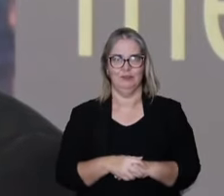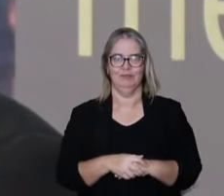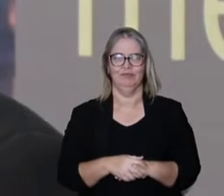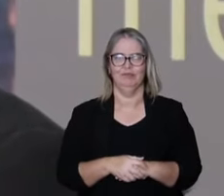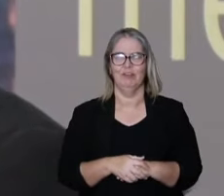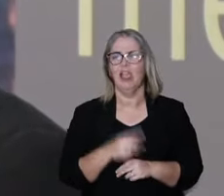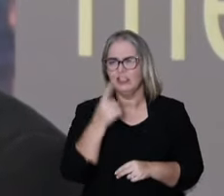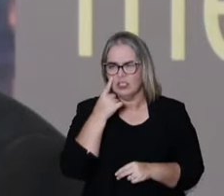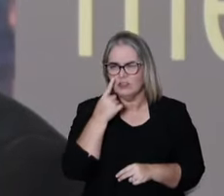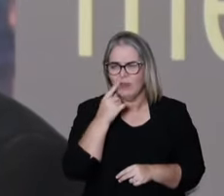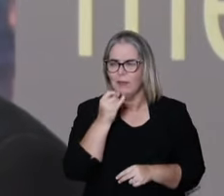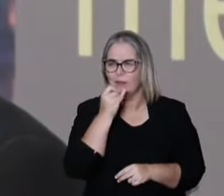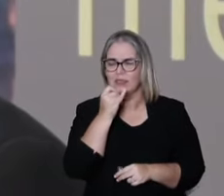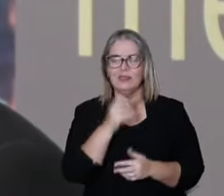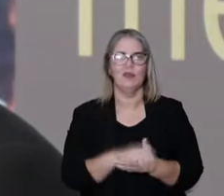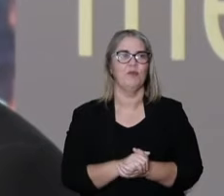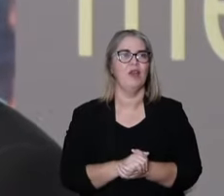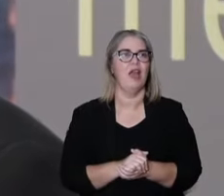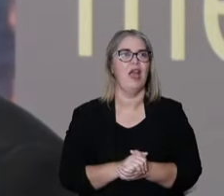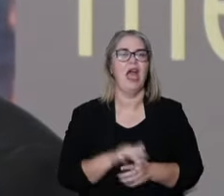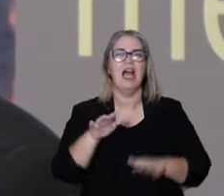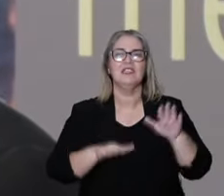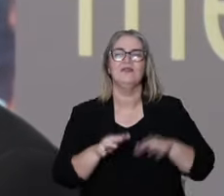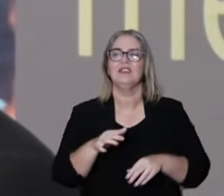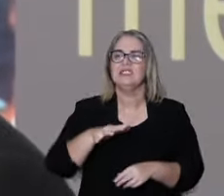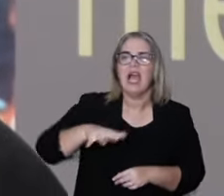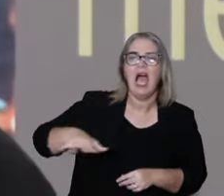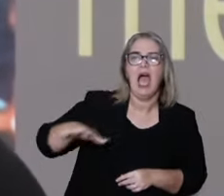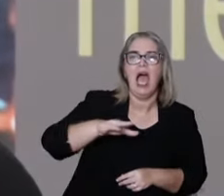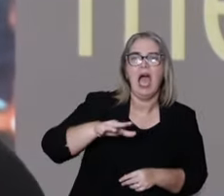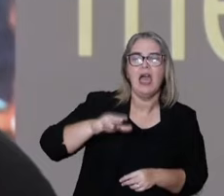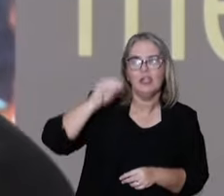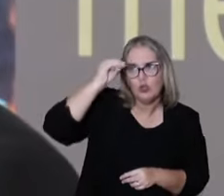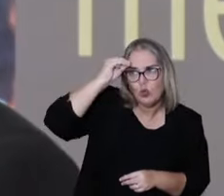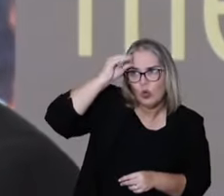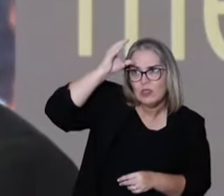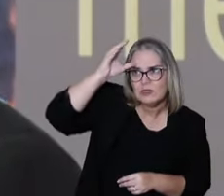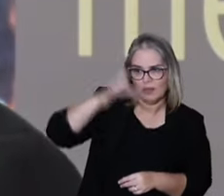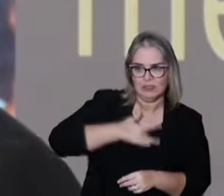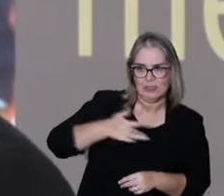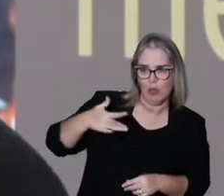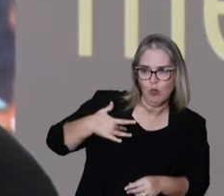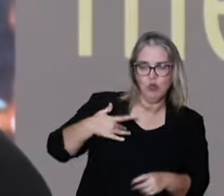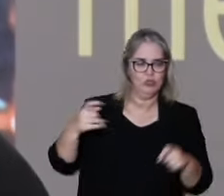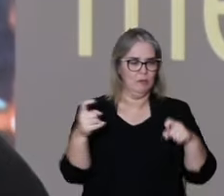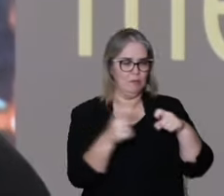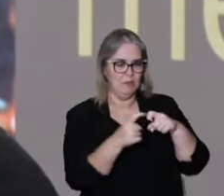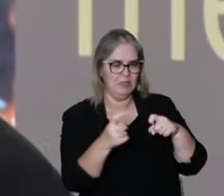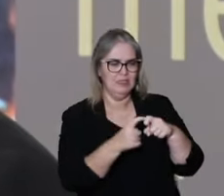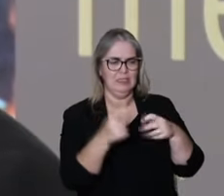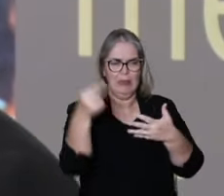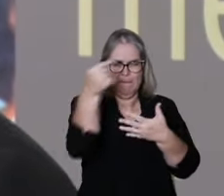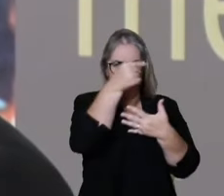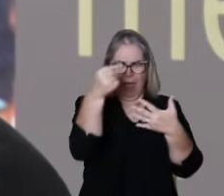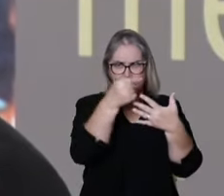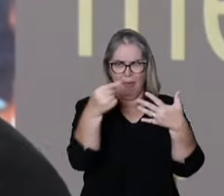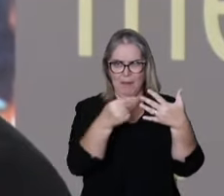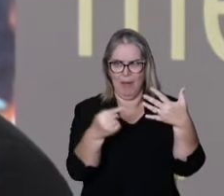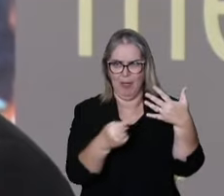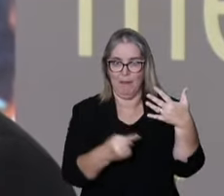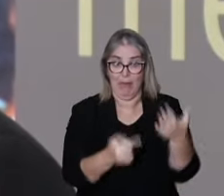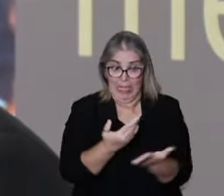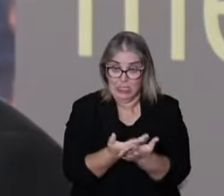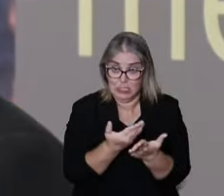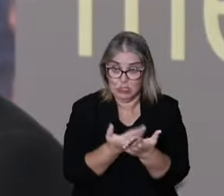In general, the humankind invents the system of health, the medicine, medicine, and the professions